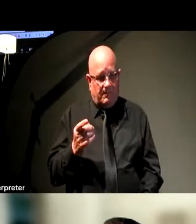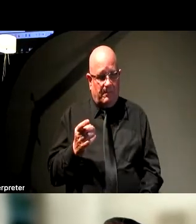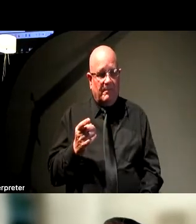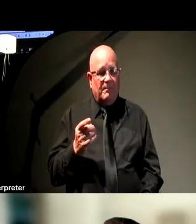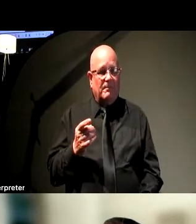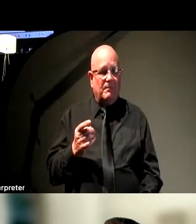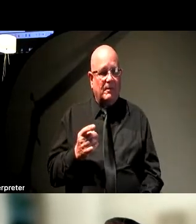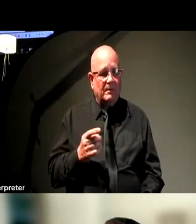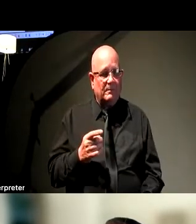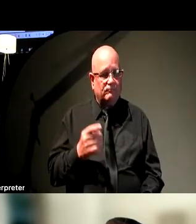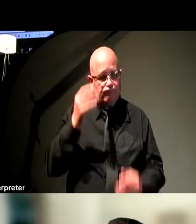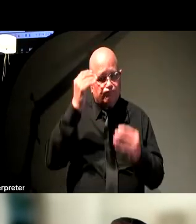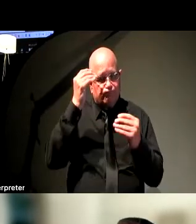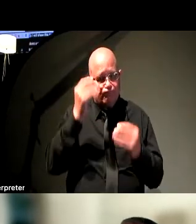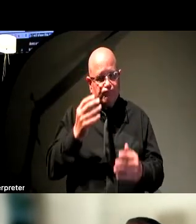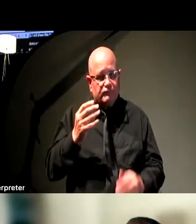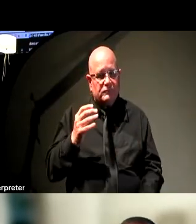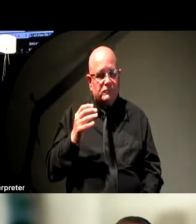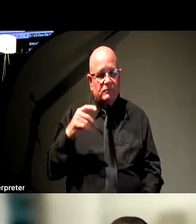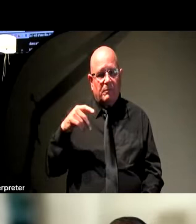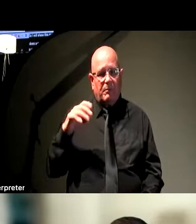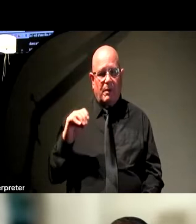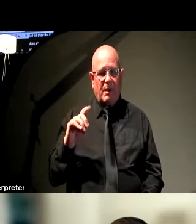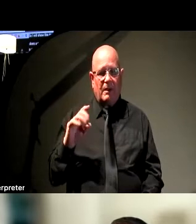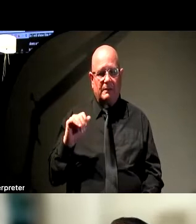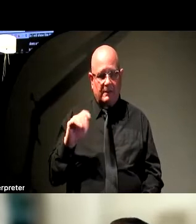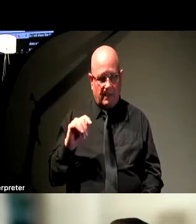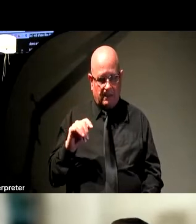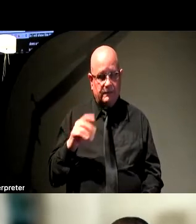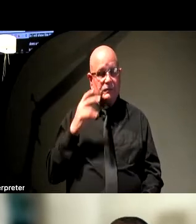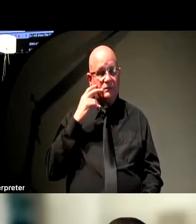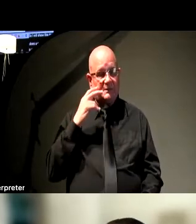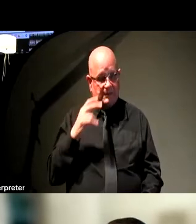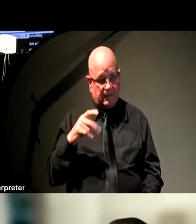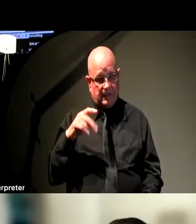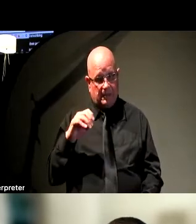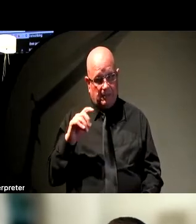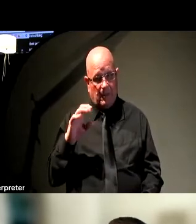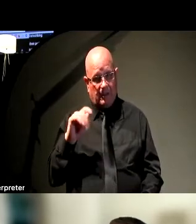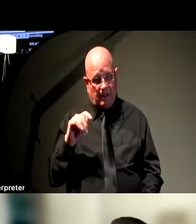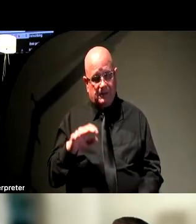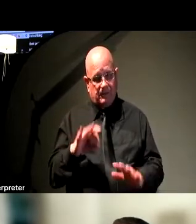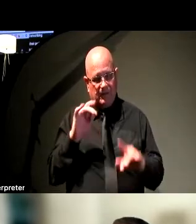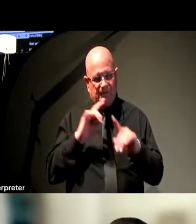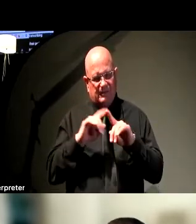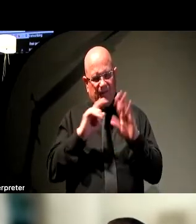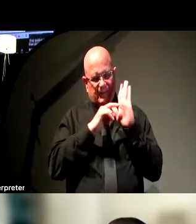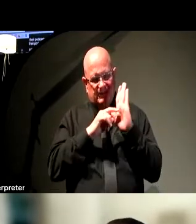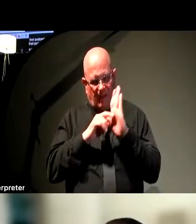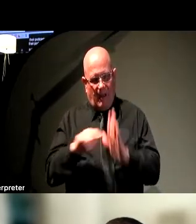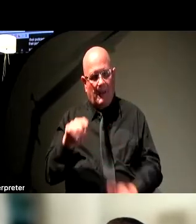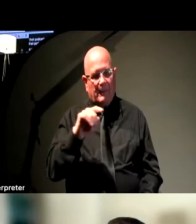podcasts and such. And so if you go to their podcasts, you will find all kinds of examples. I